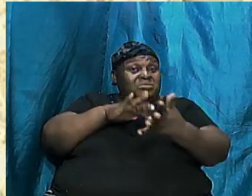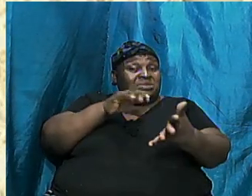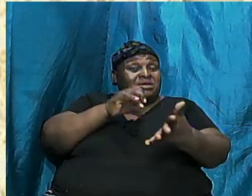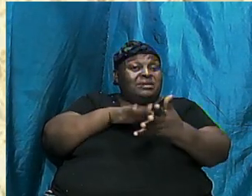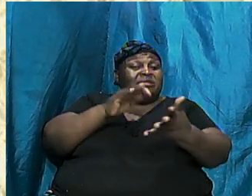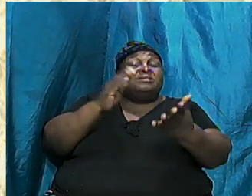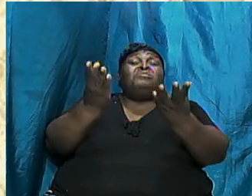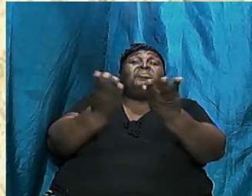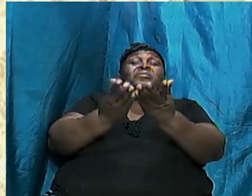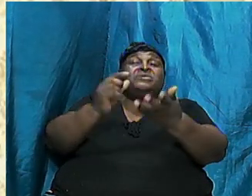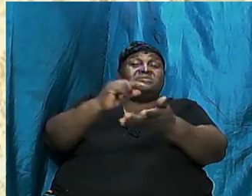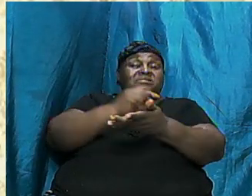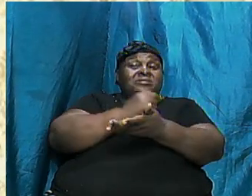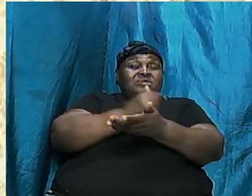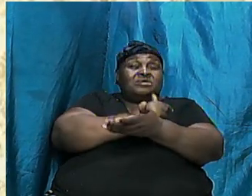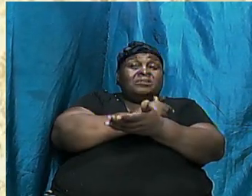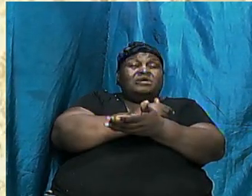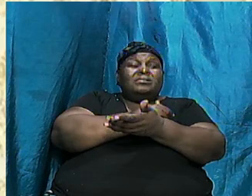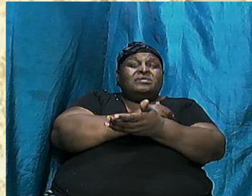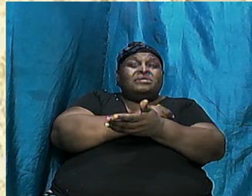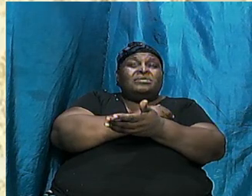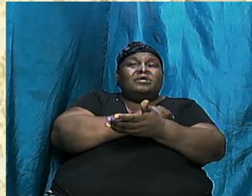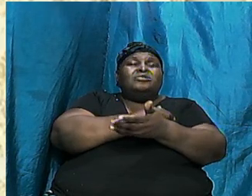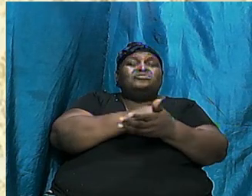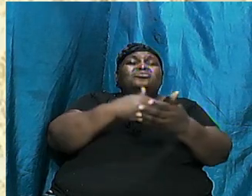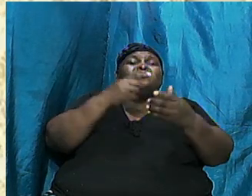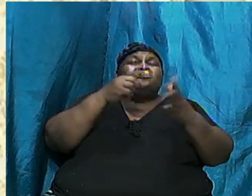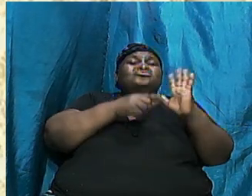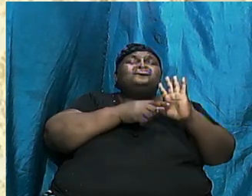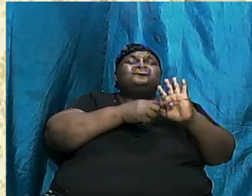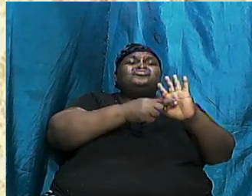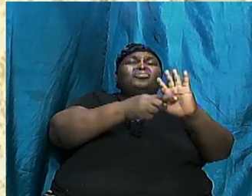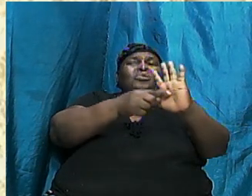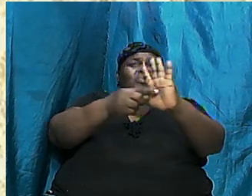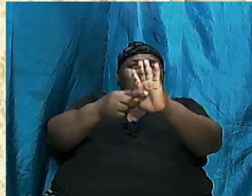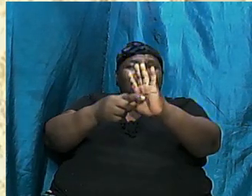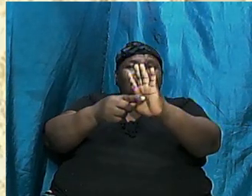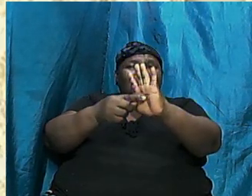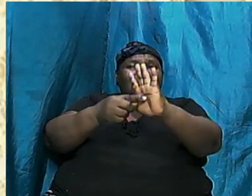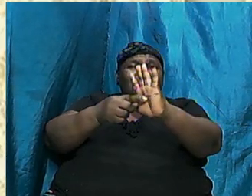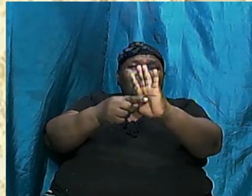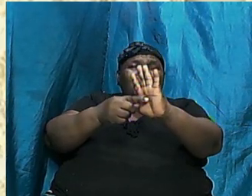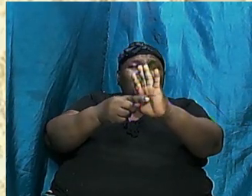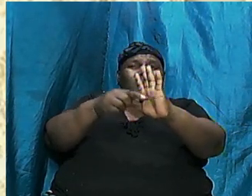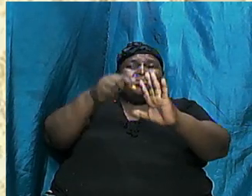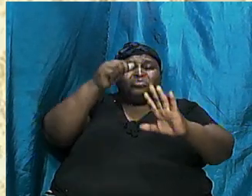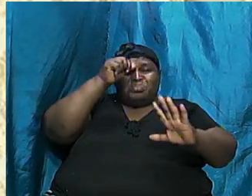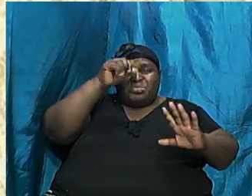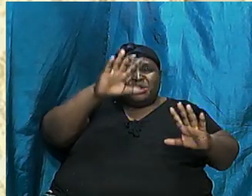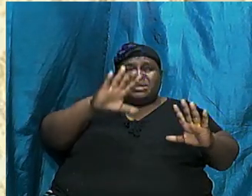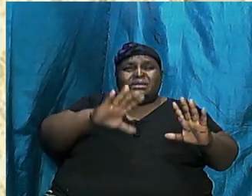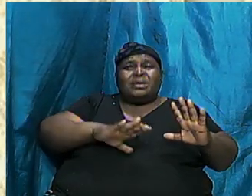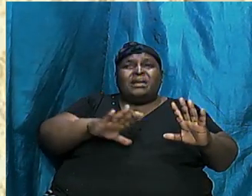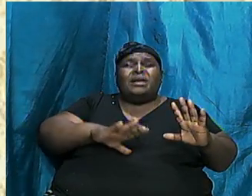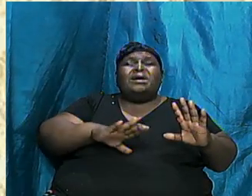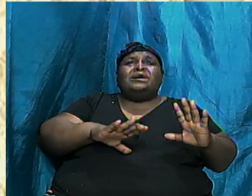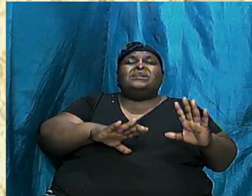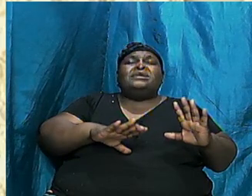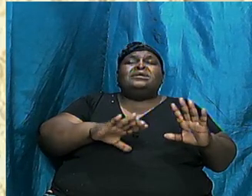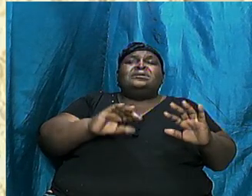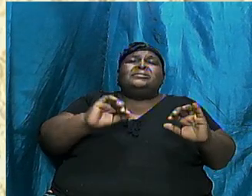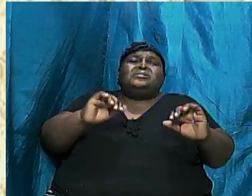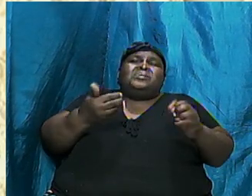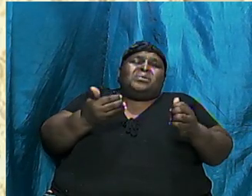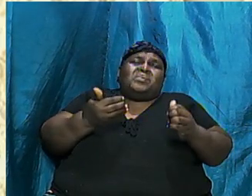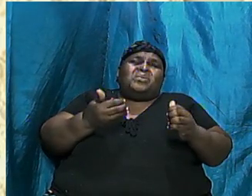to bring some things to light to allow us to rethink some of the things that we have heard and also to